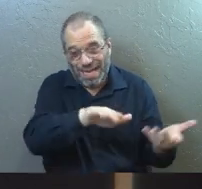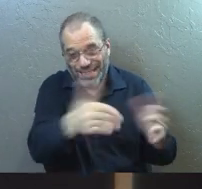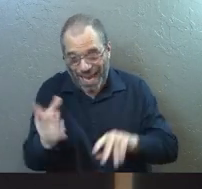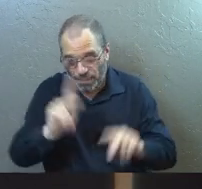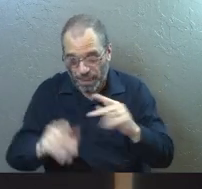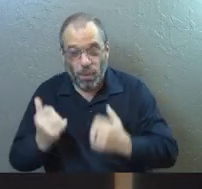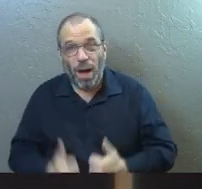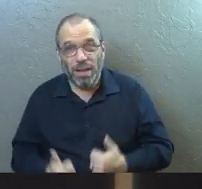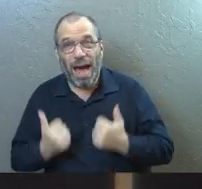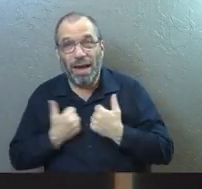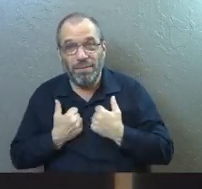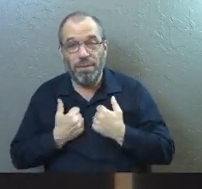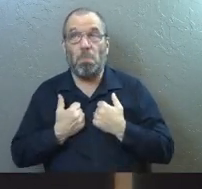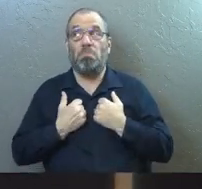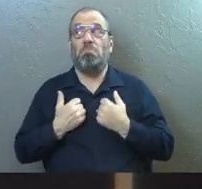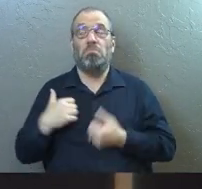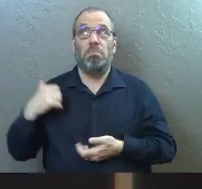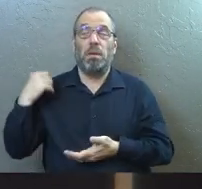people alive.